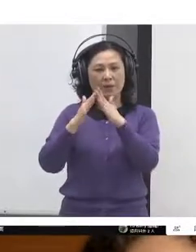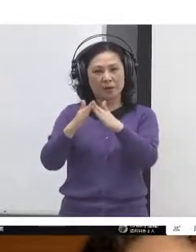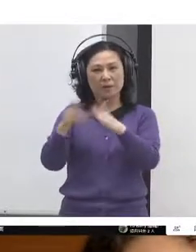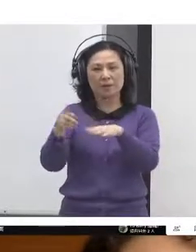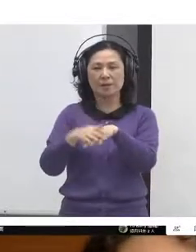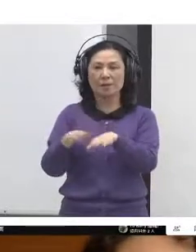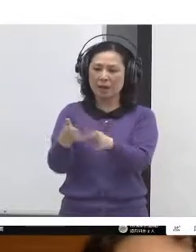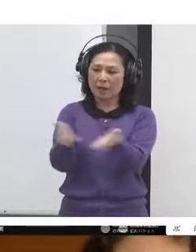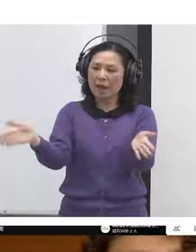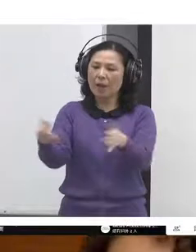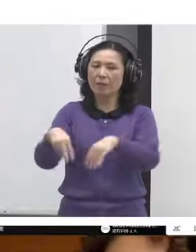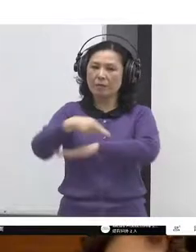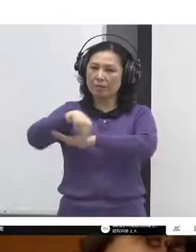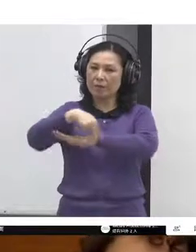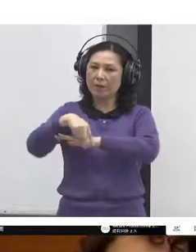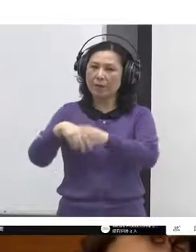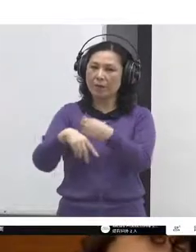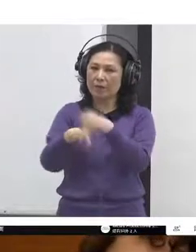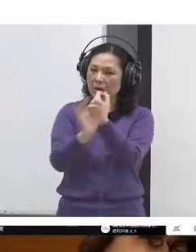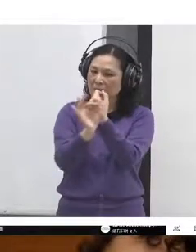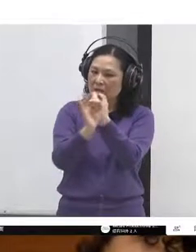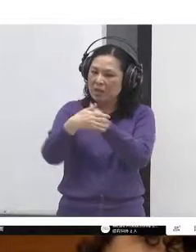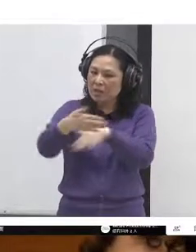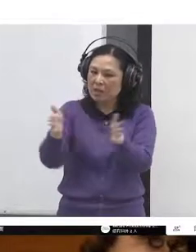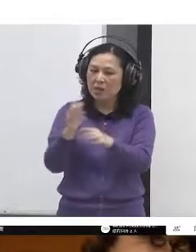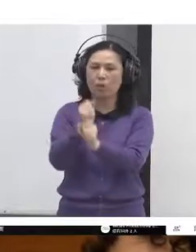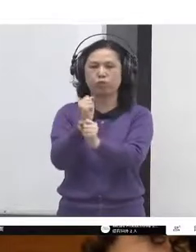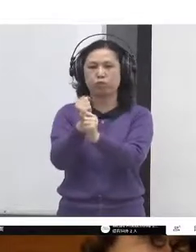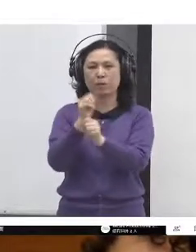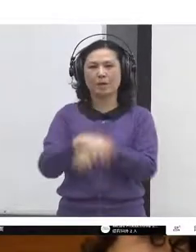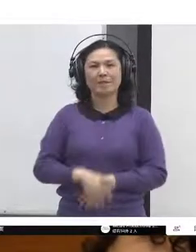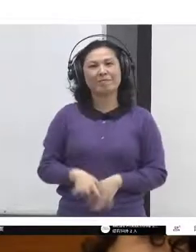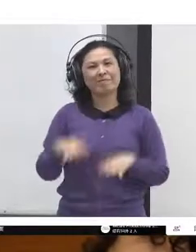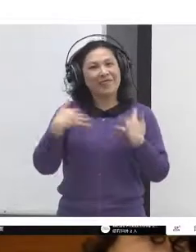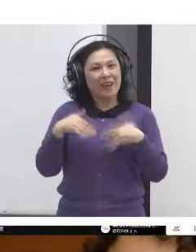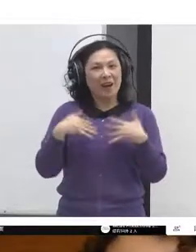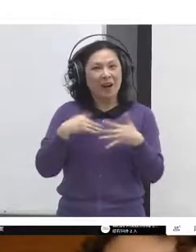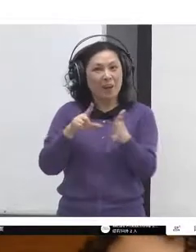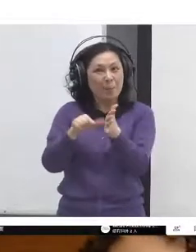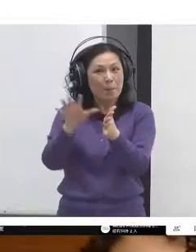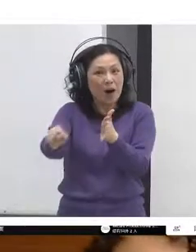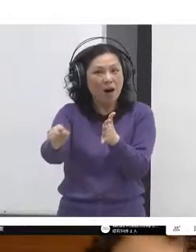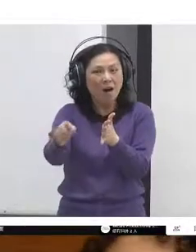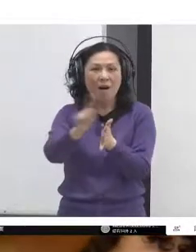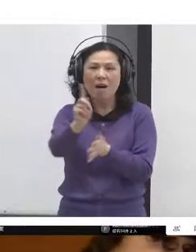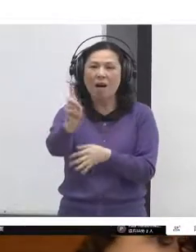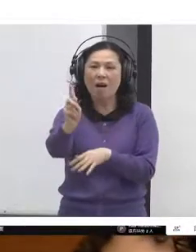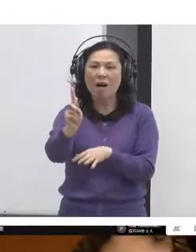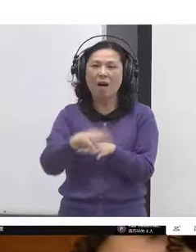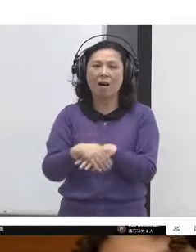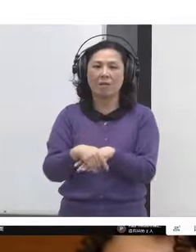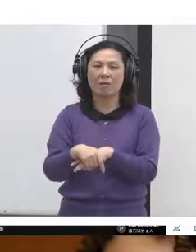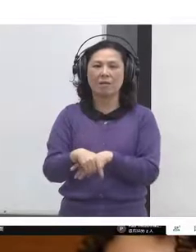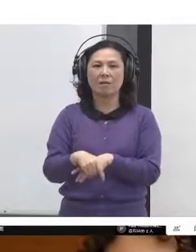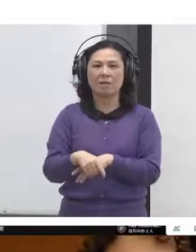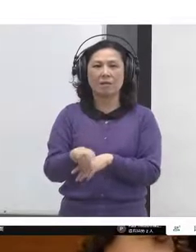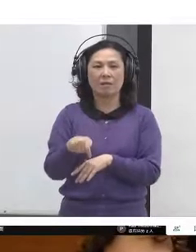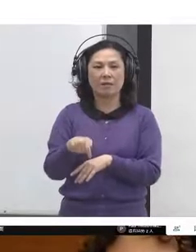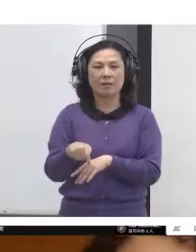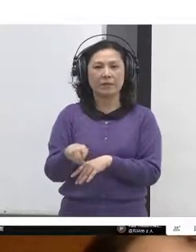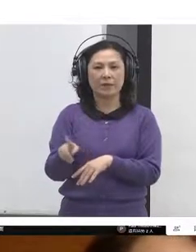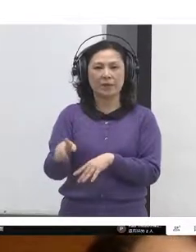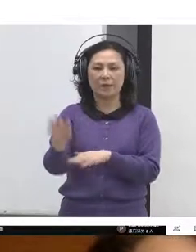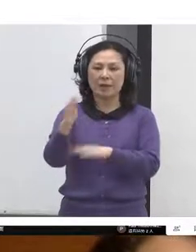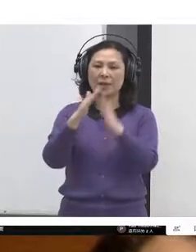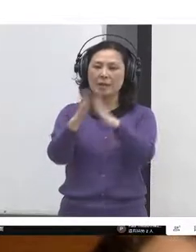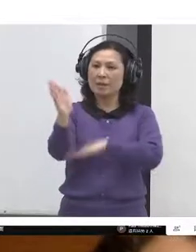excited to identify opportunities for public participation in the city charter. So she wrote a script to identify